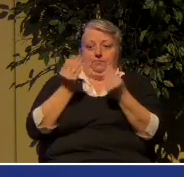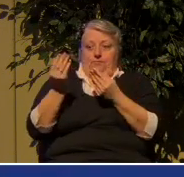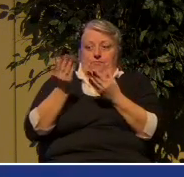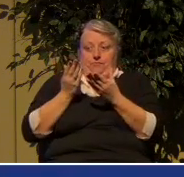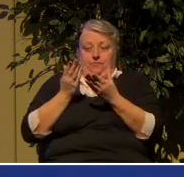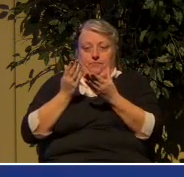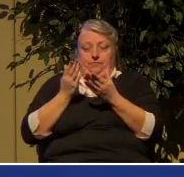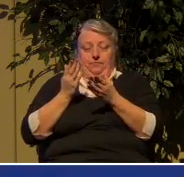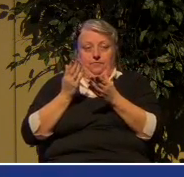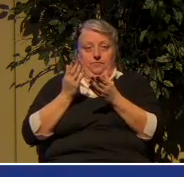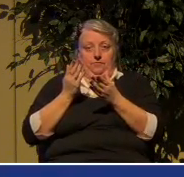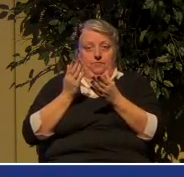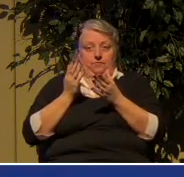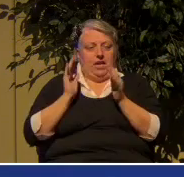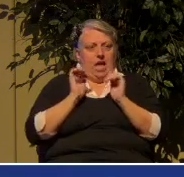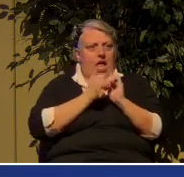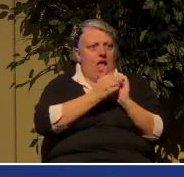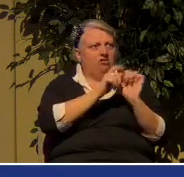well.